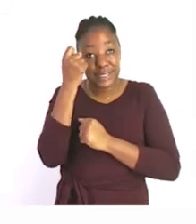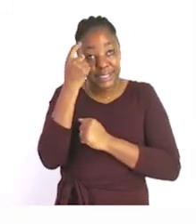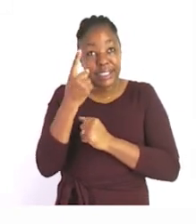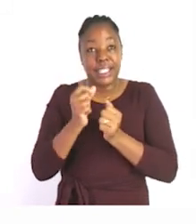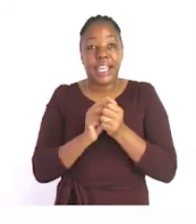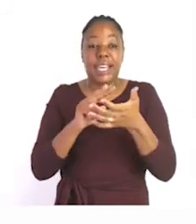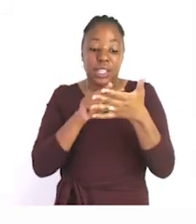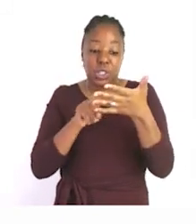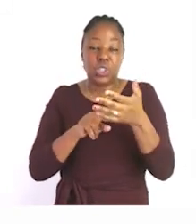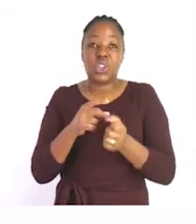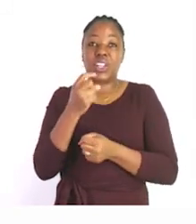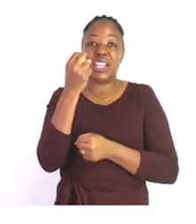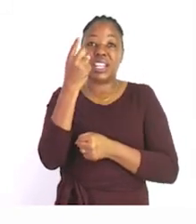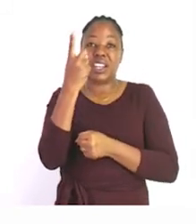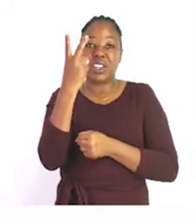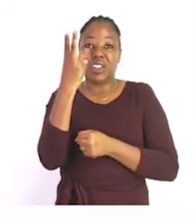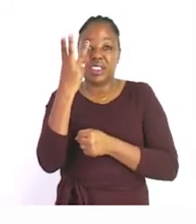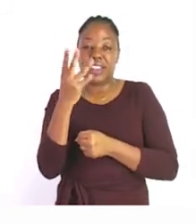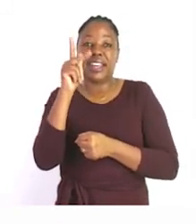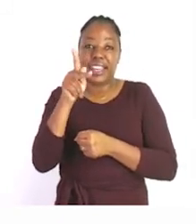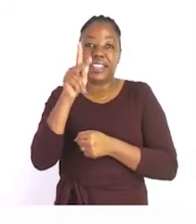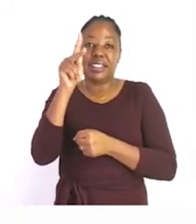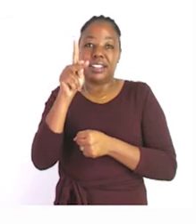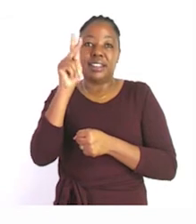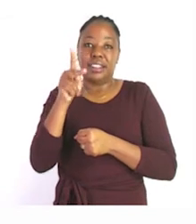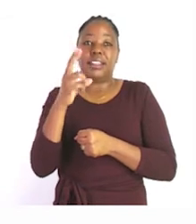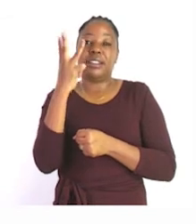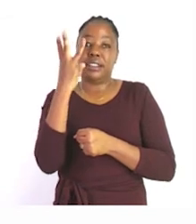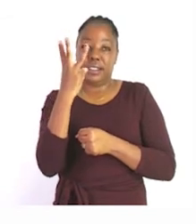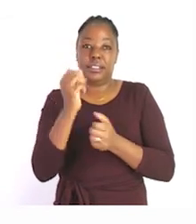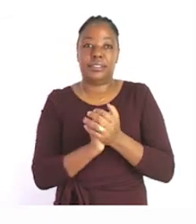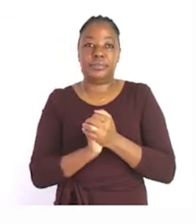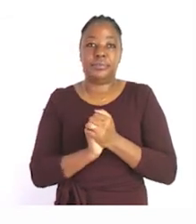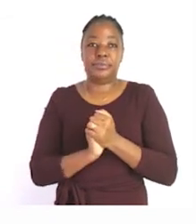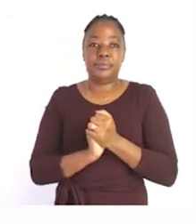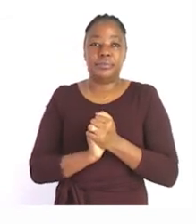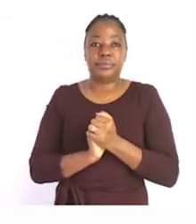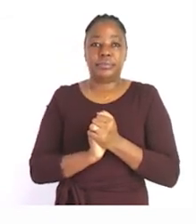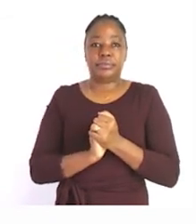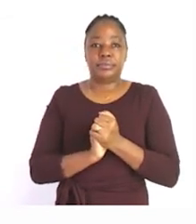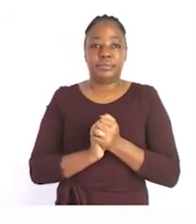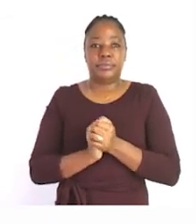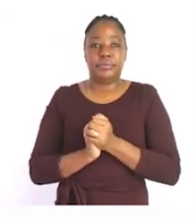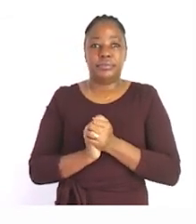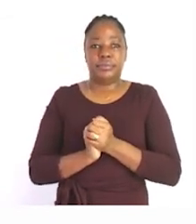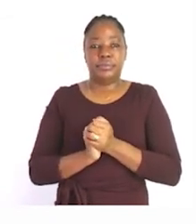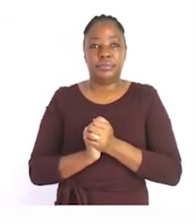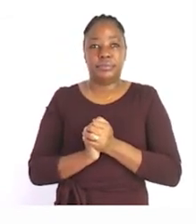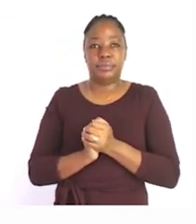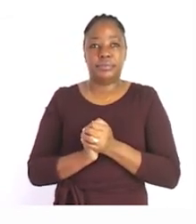i am going to read it with you twice and you will read it by yourself for a third time